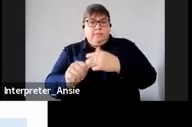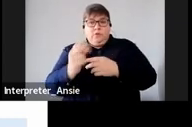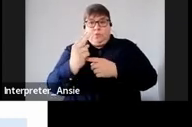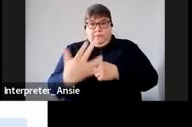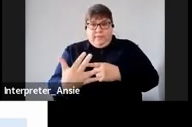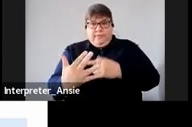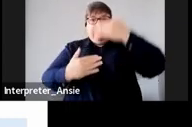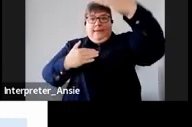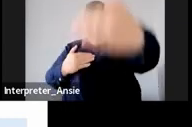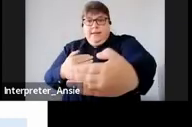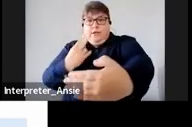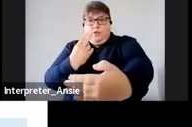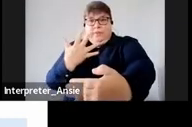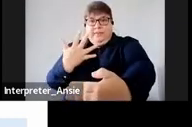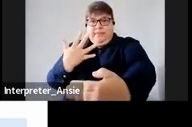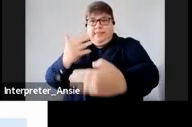or SPO